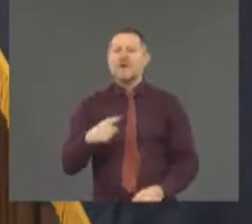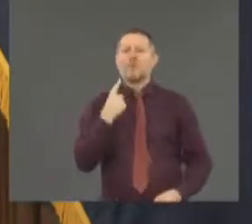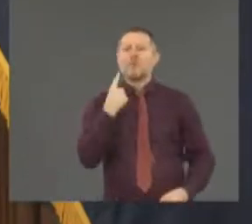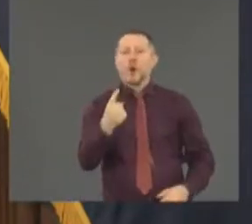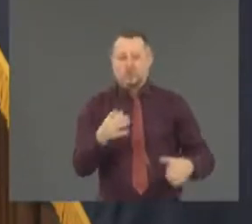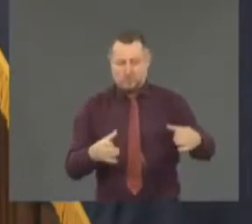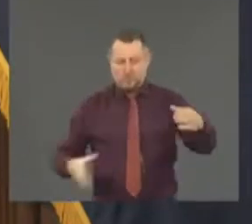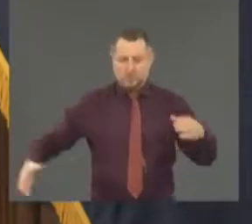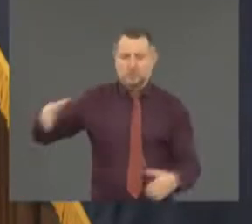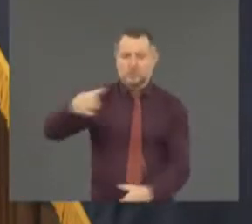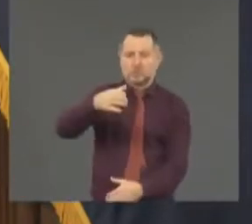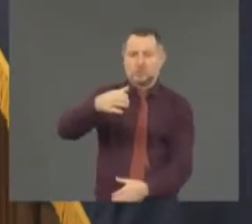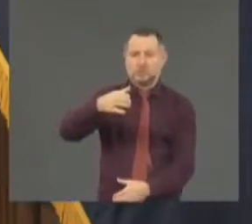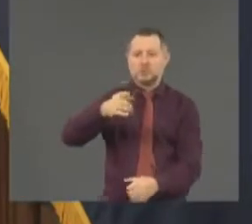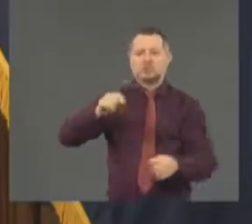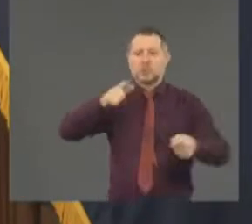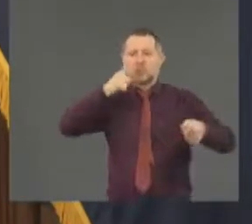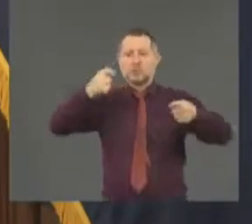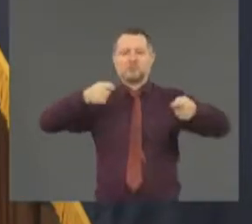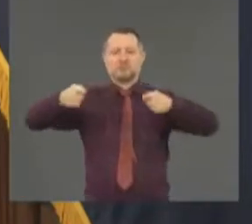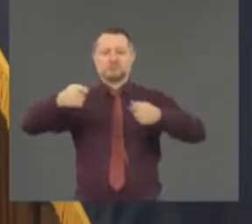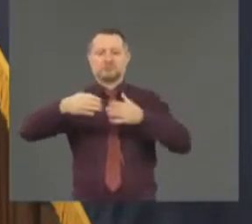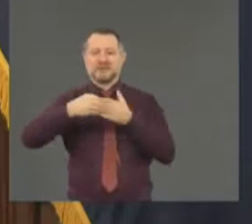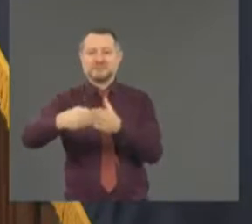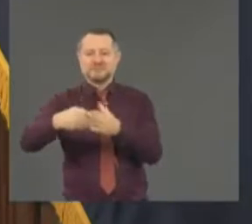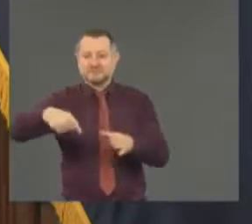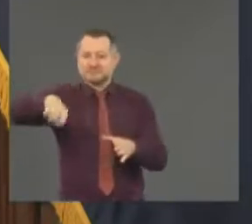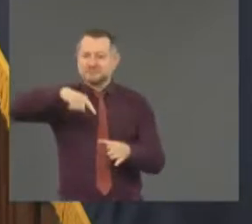you legally,